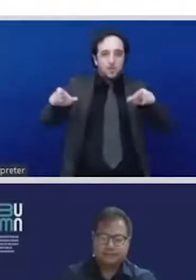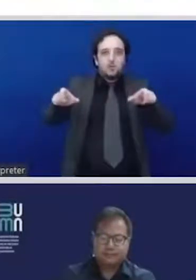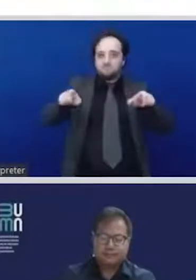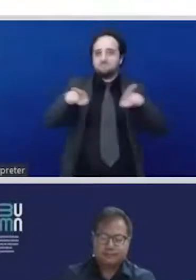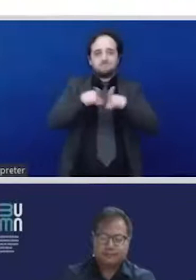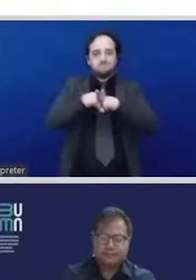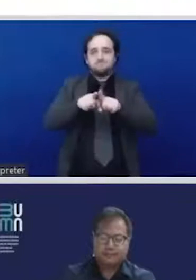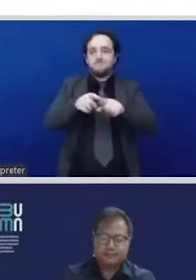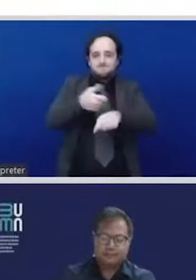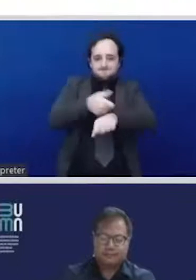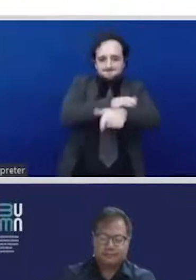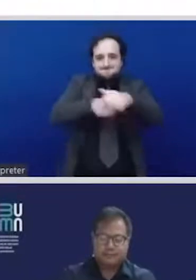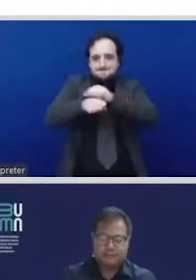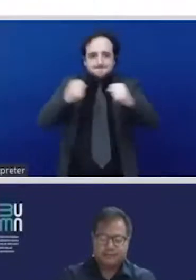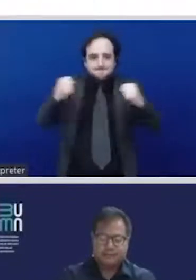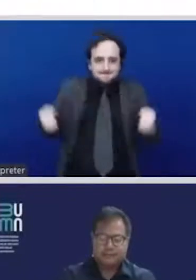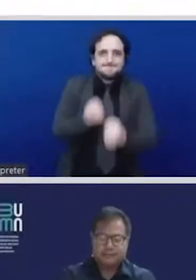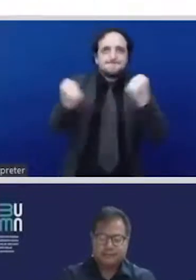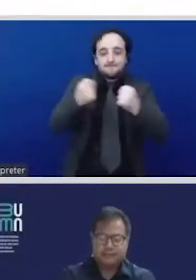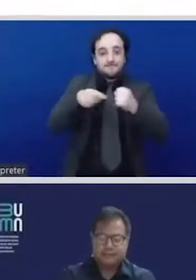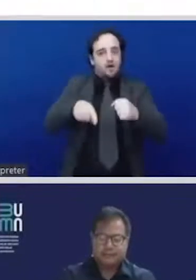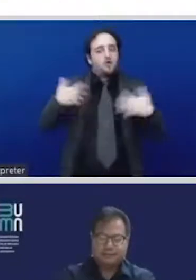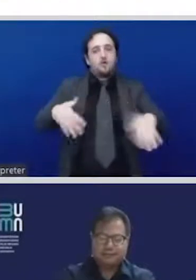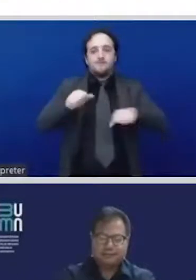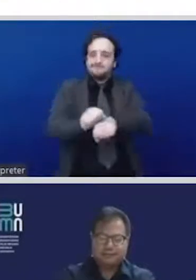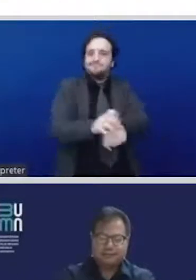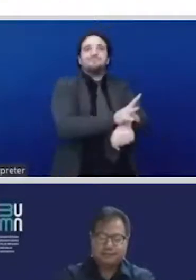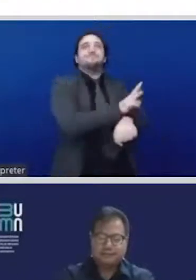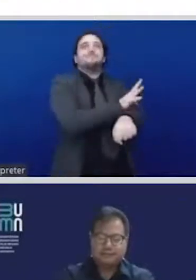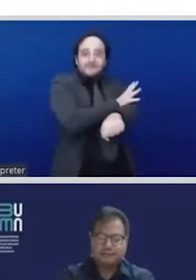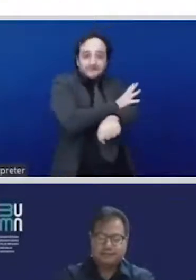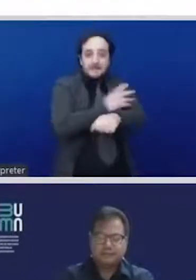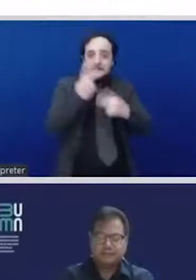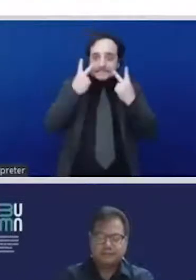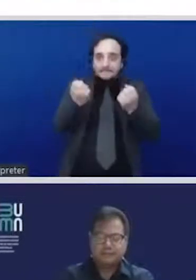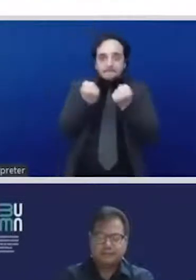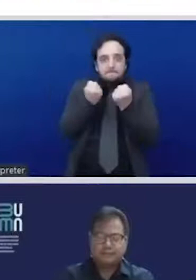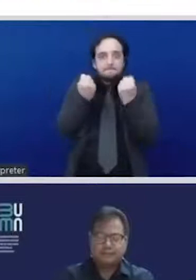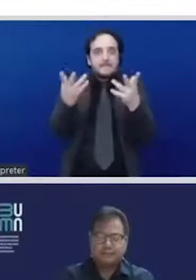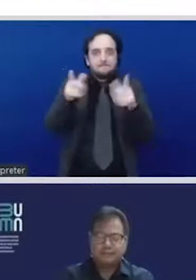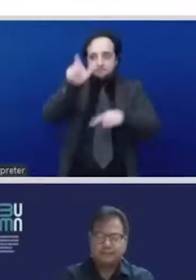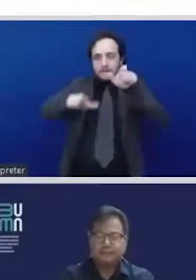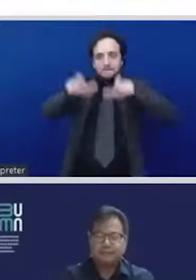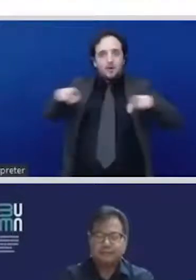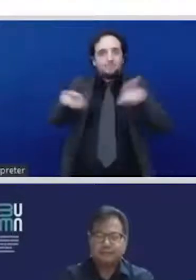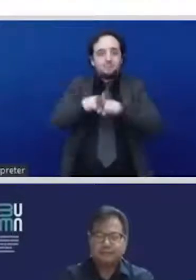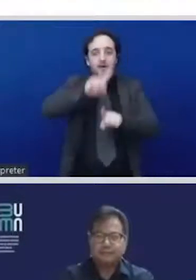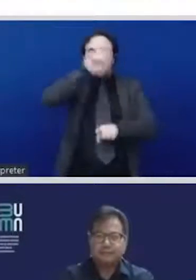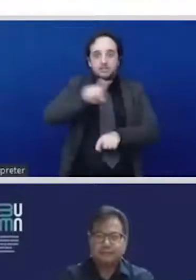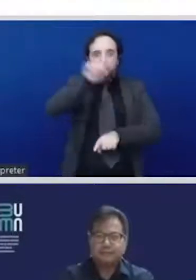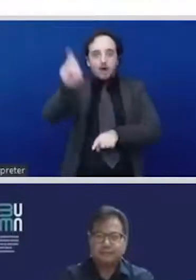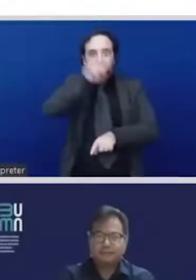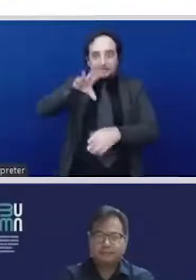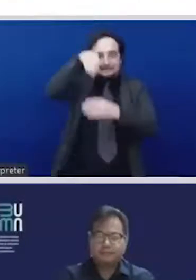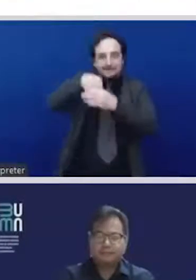questions in the chat. I'm going to give the floor to Veda Sharadwaya and